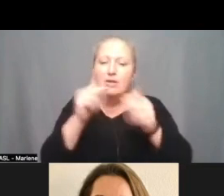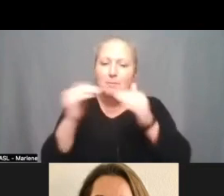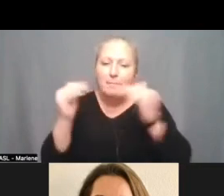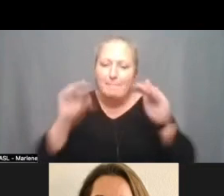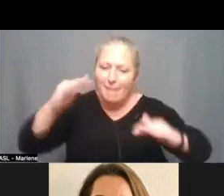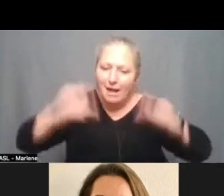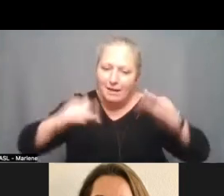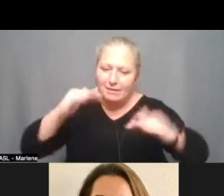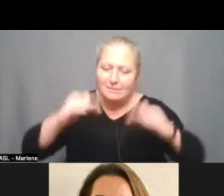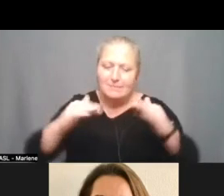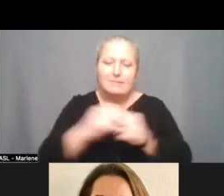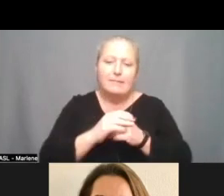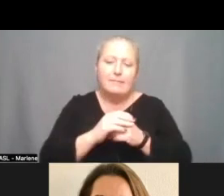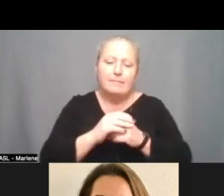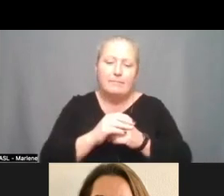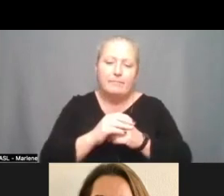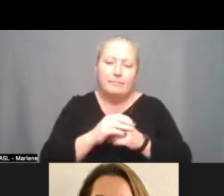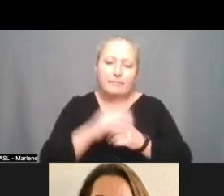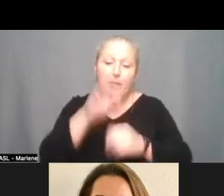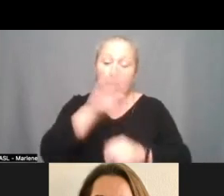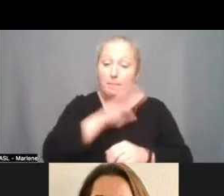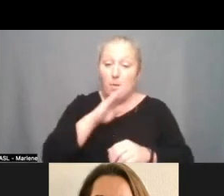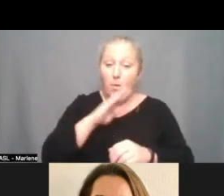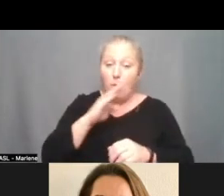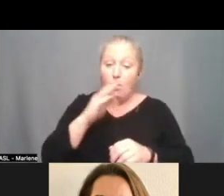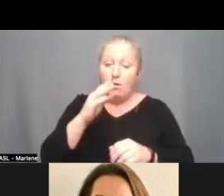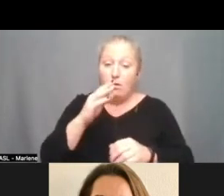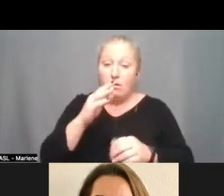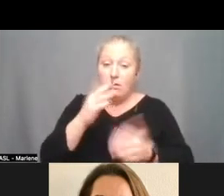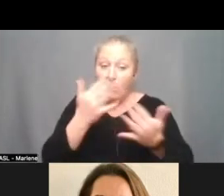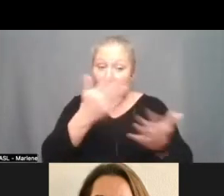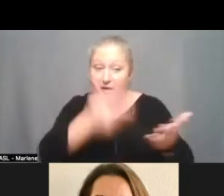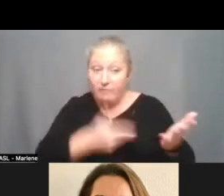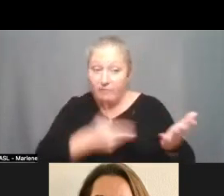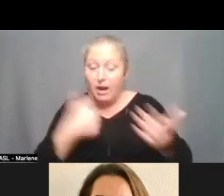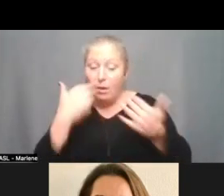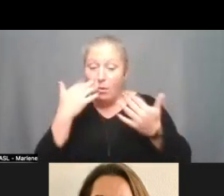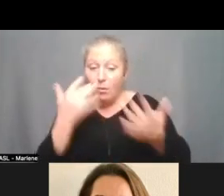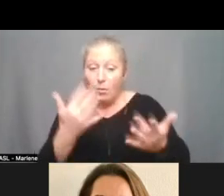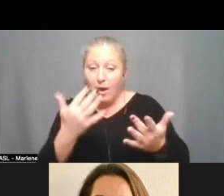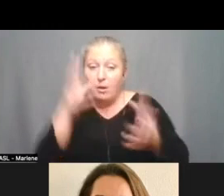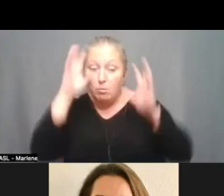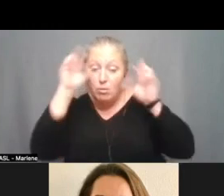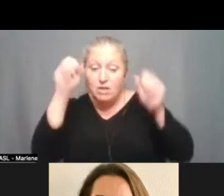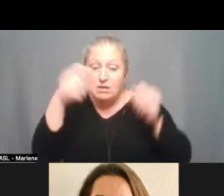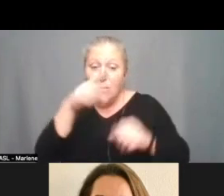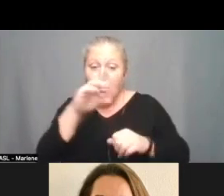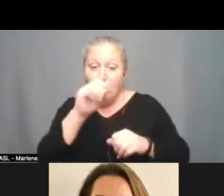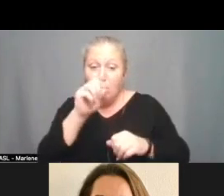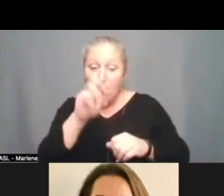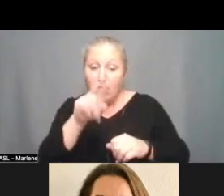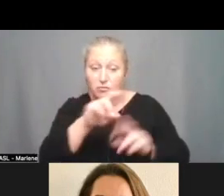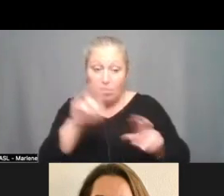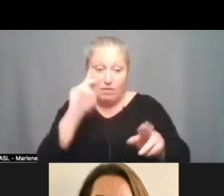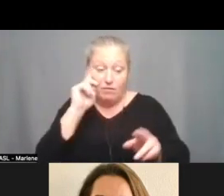So at at the board's invitation. I will wait. President proctor for you to gavel in the public hearing,